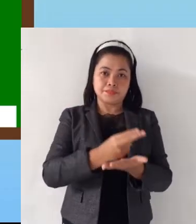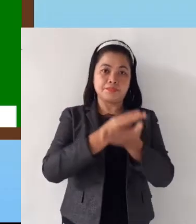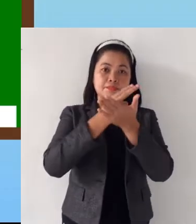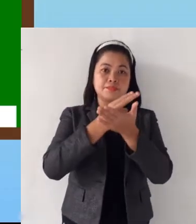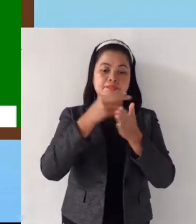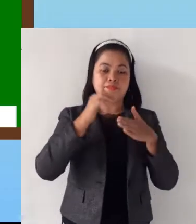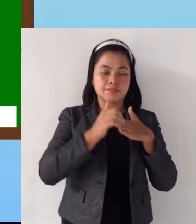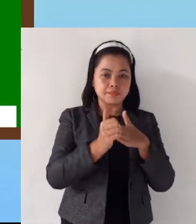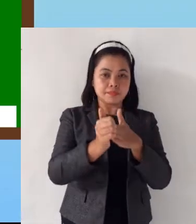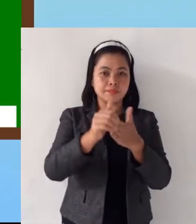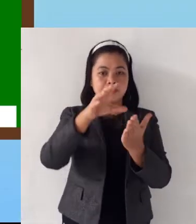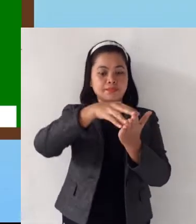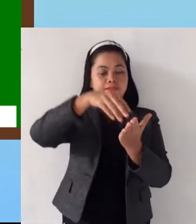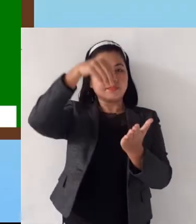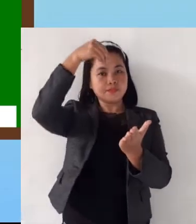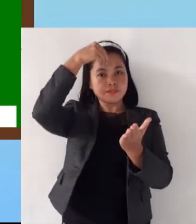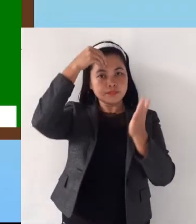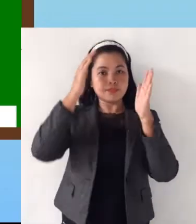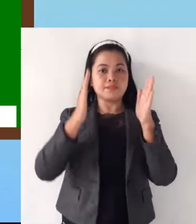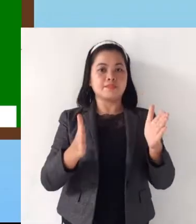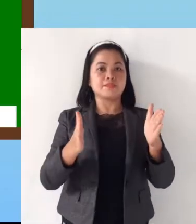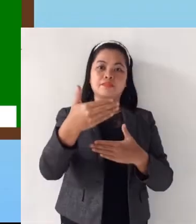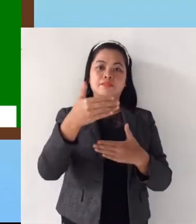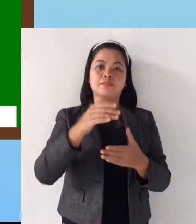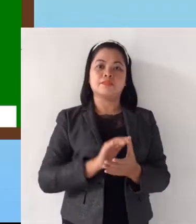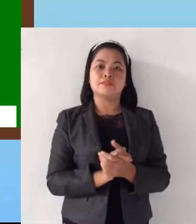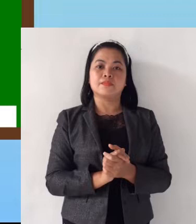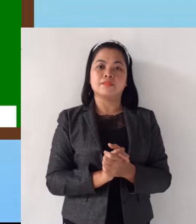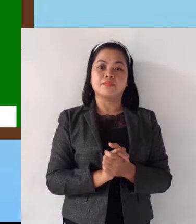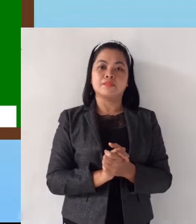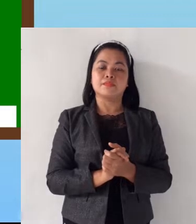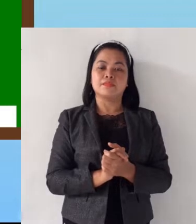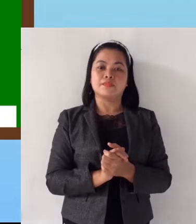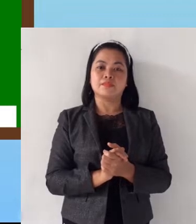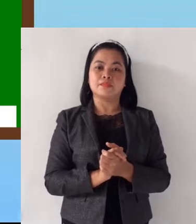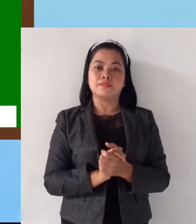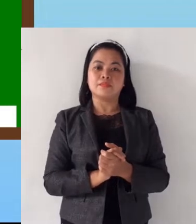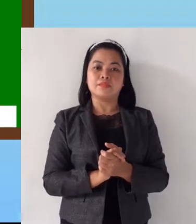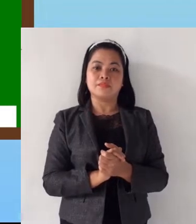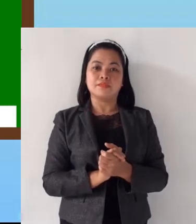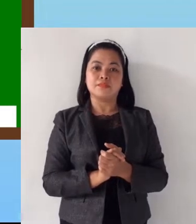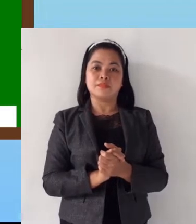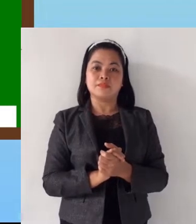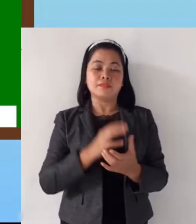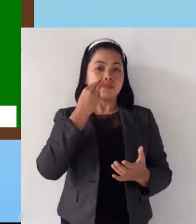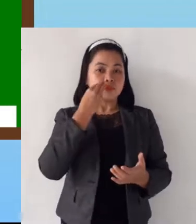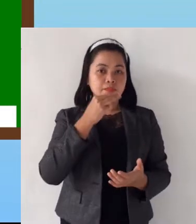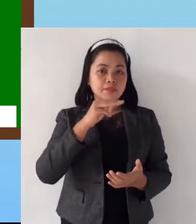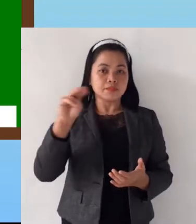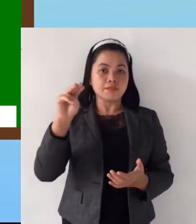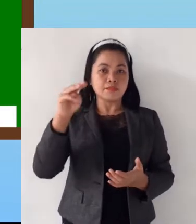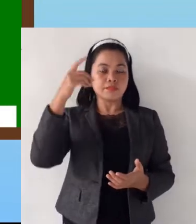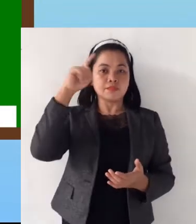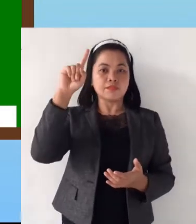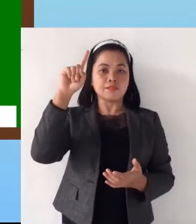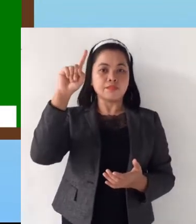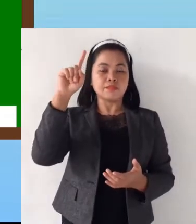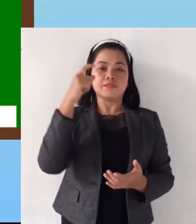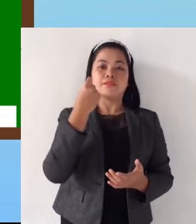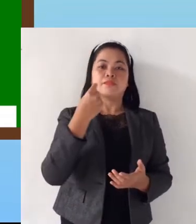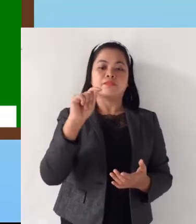guiding the learners. Next is also the message for the